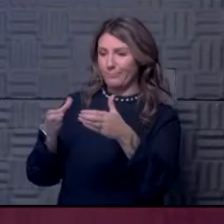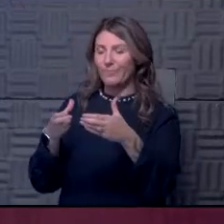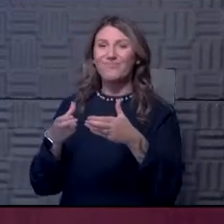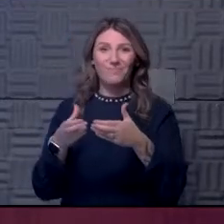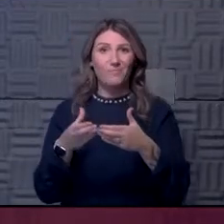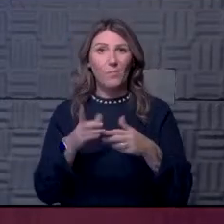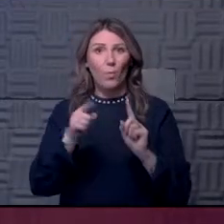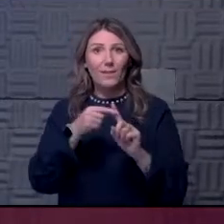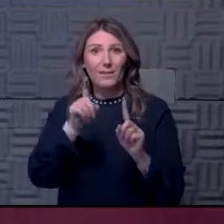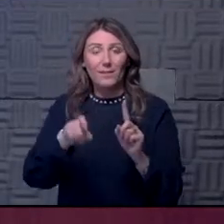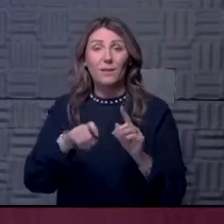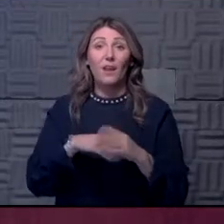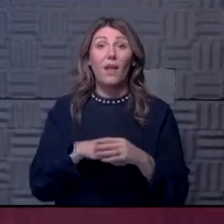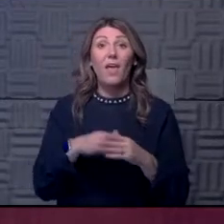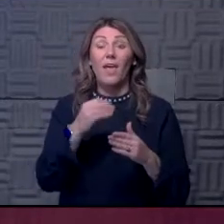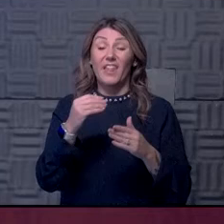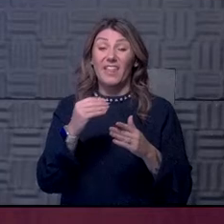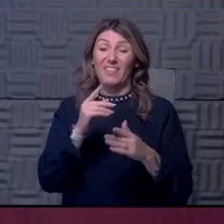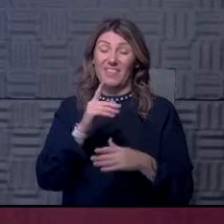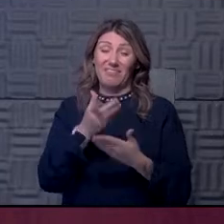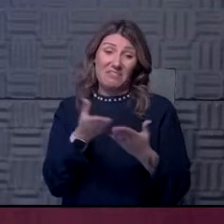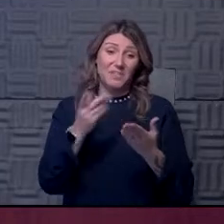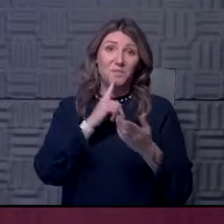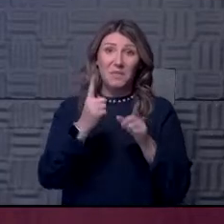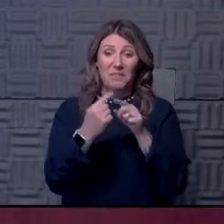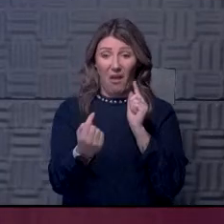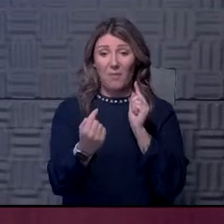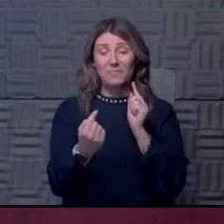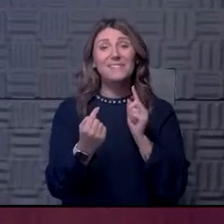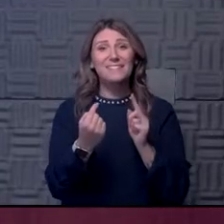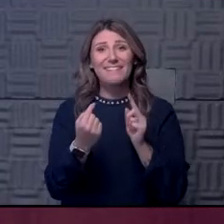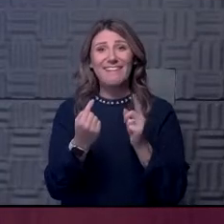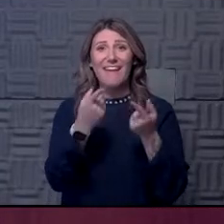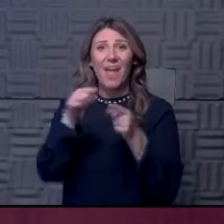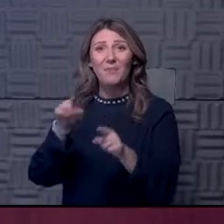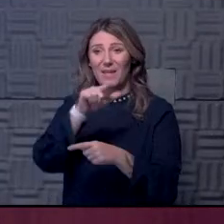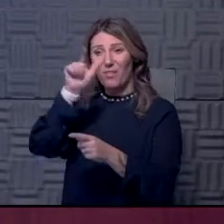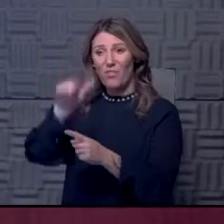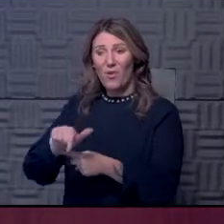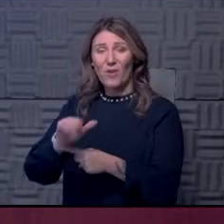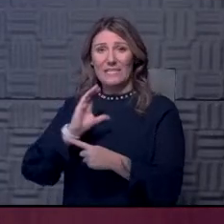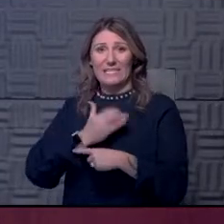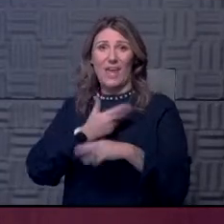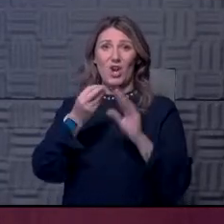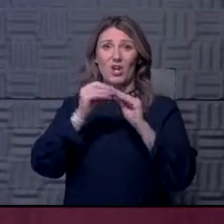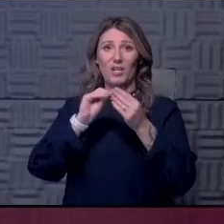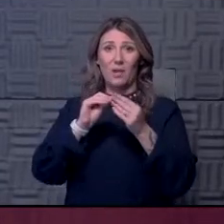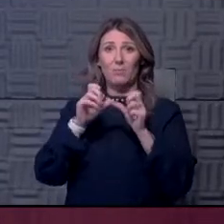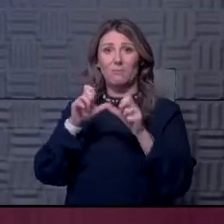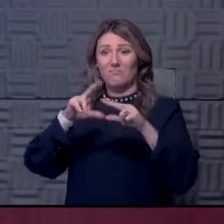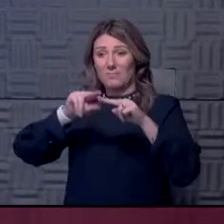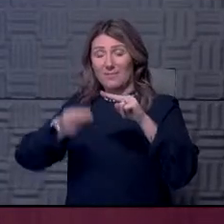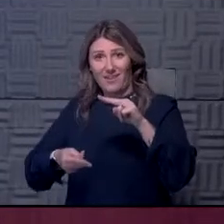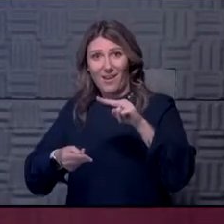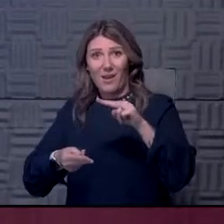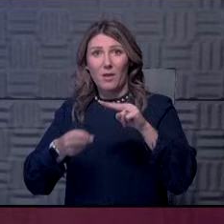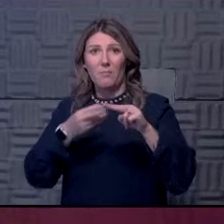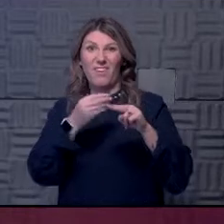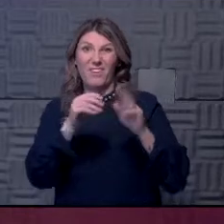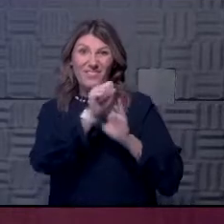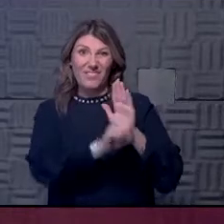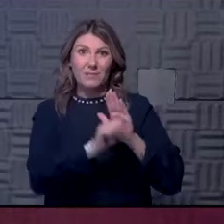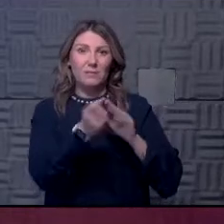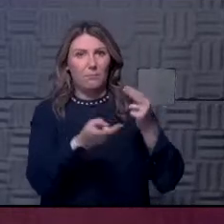really, things have gone the opposite direction of what we're seeing in the state ever since. We've seen our numbers continue to come down steadily. We continue to